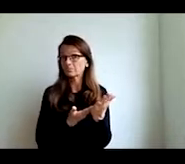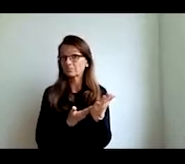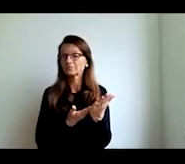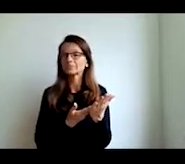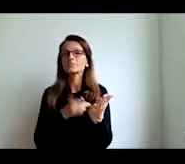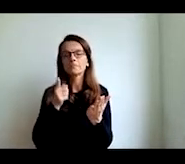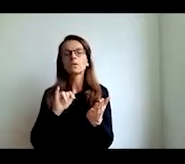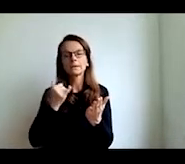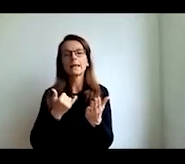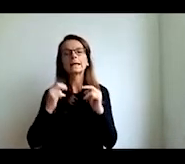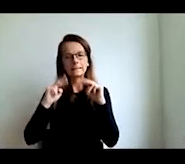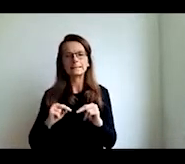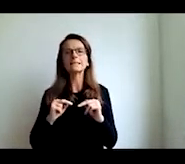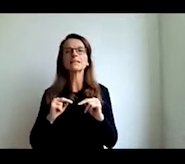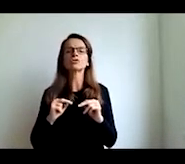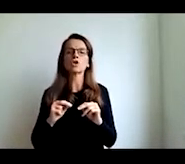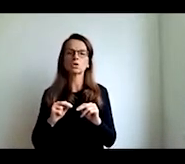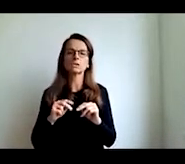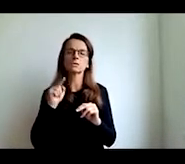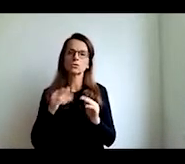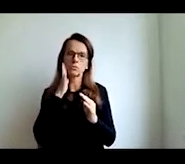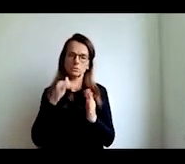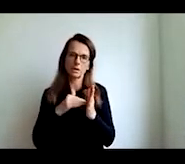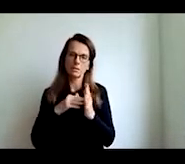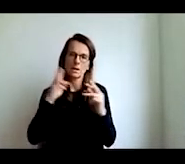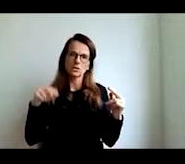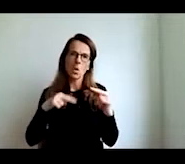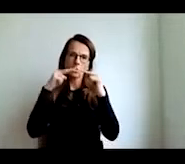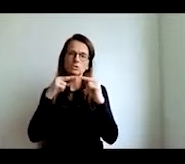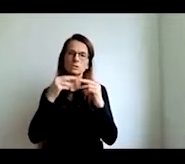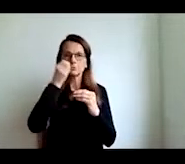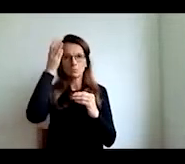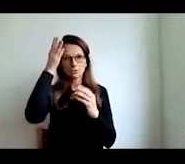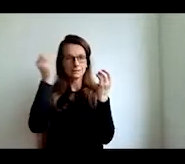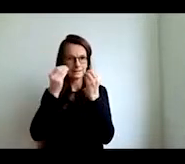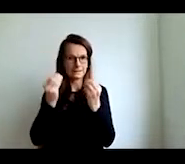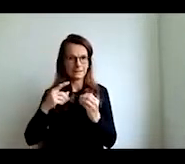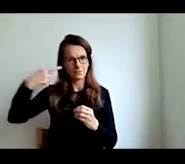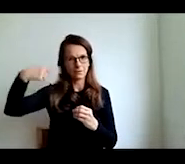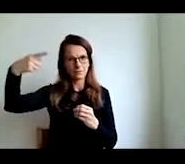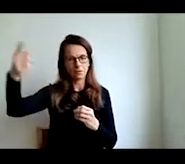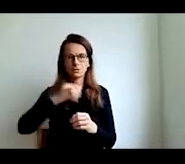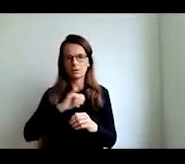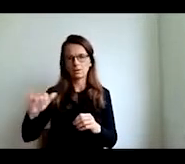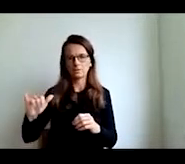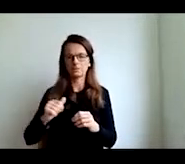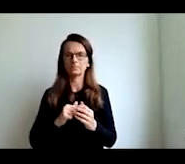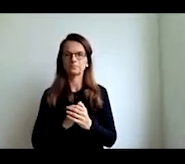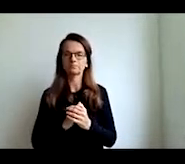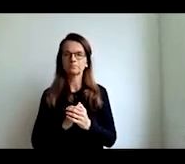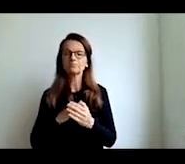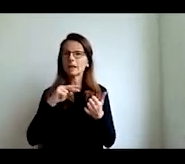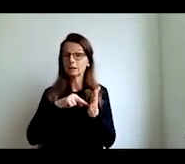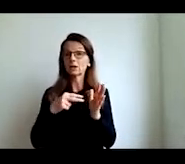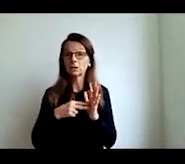which education systems need to cope in the years to come now and you know the technology is